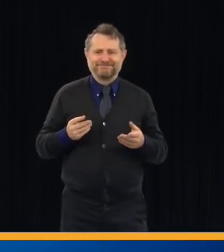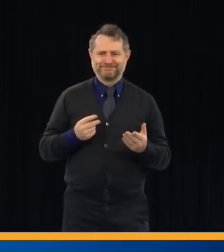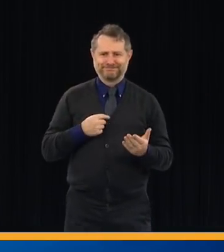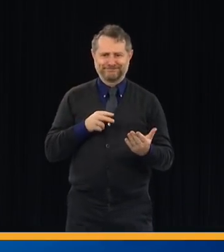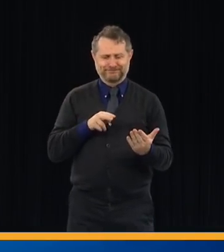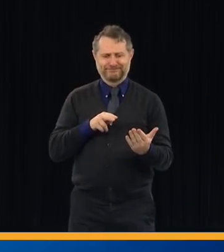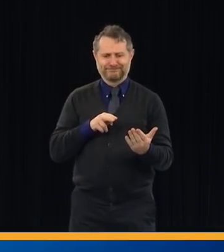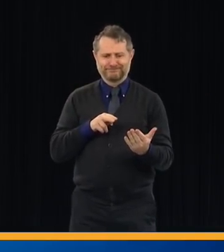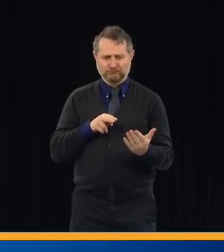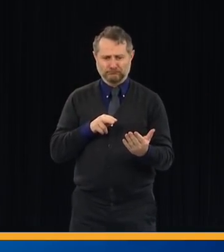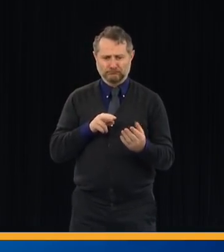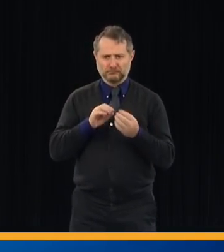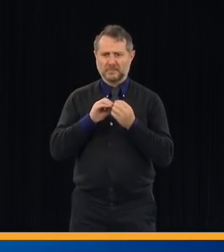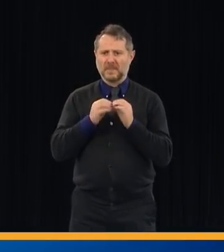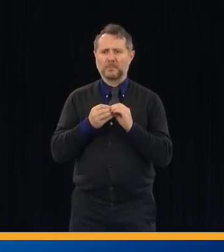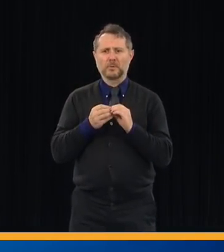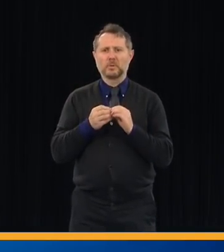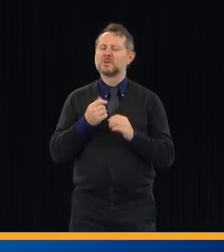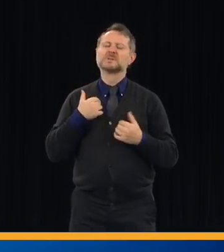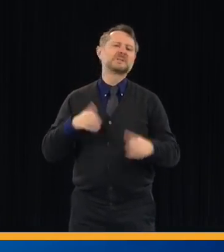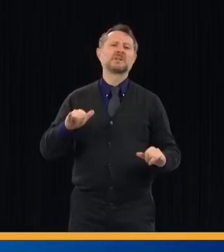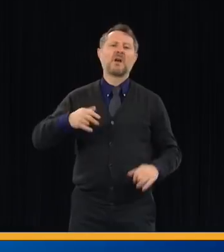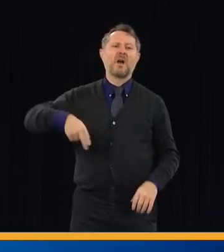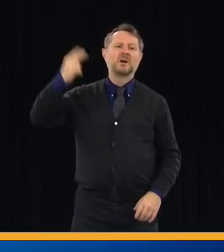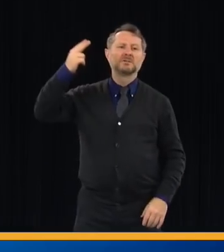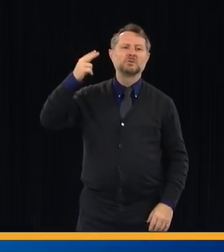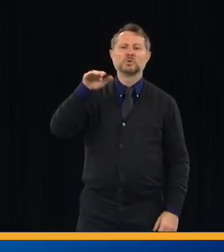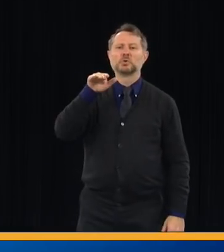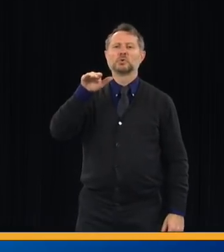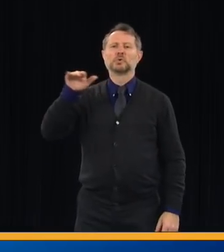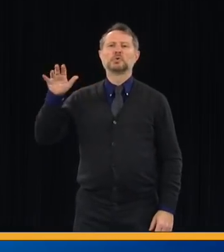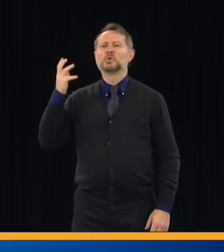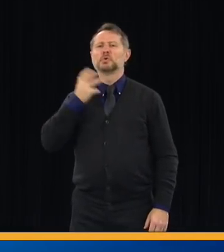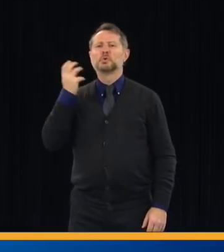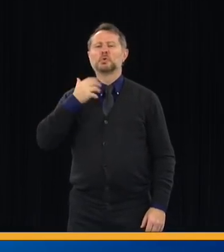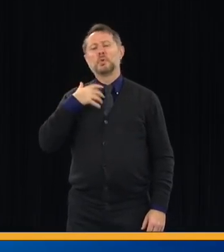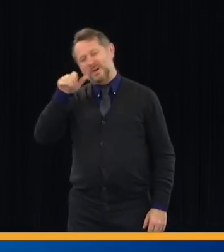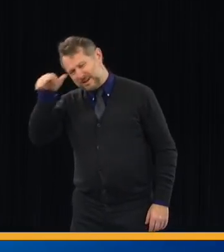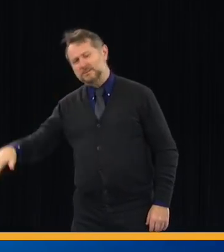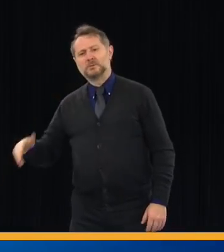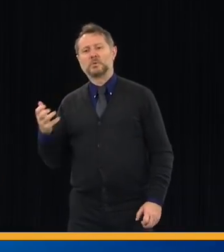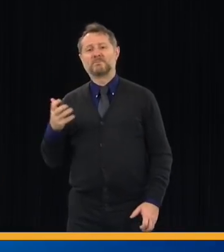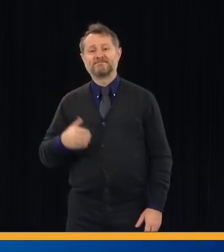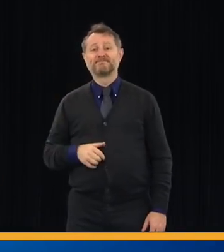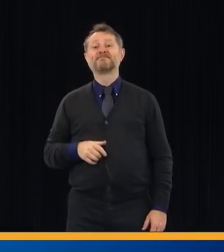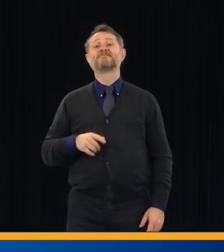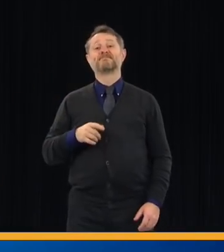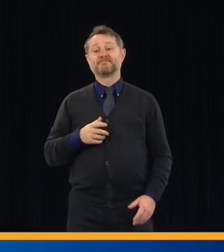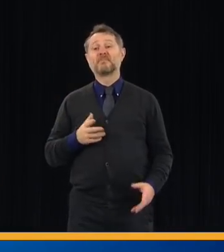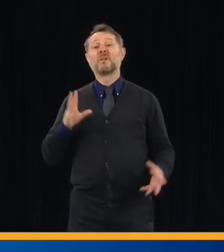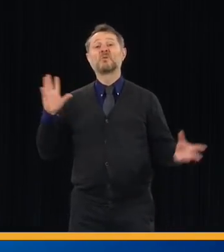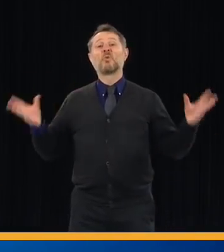flattening at a terribly high level. Again, to put it in context, 9